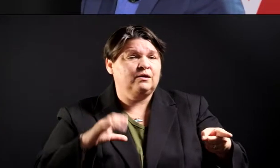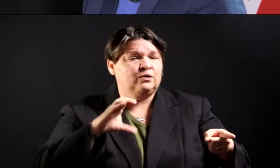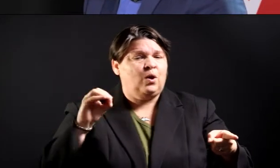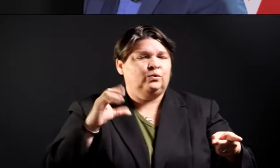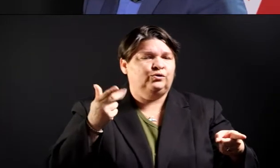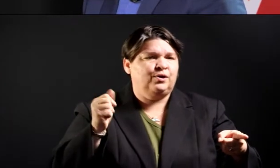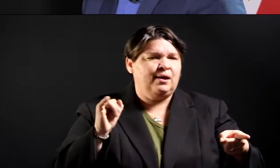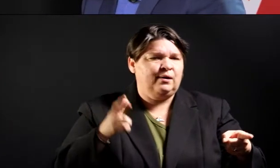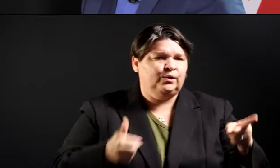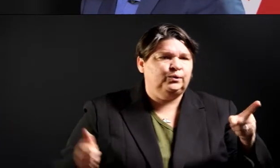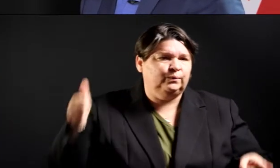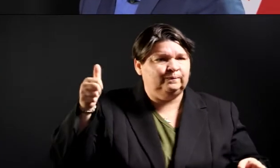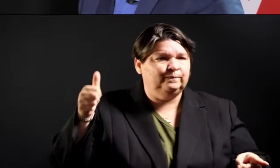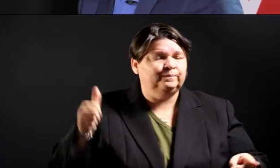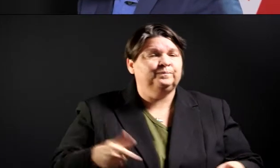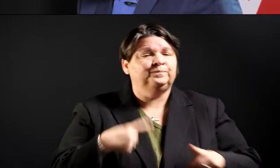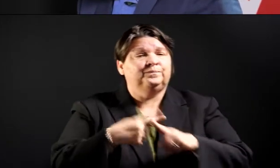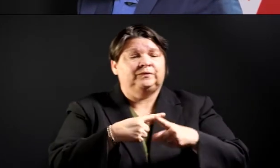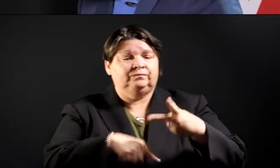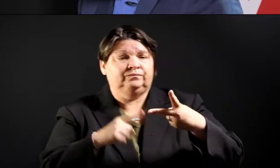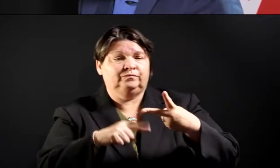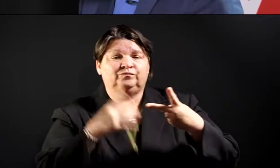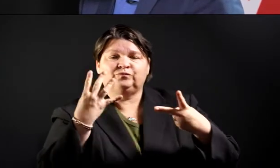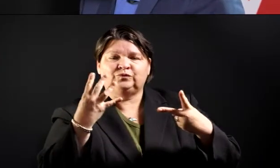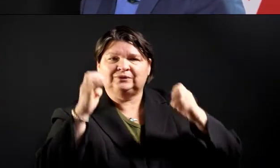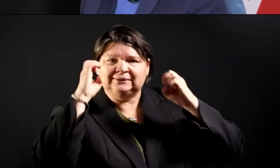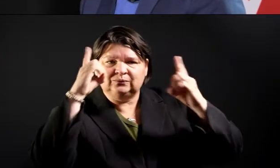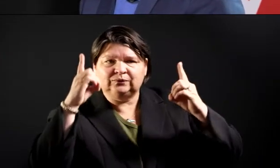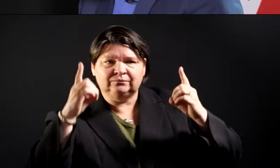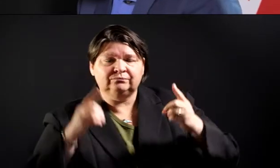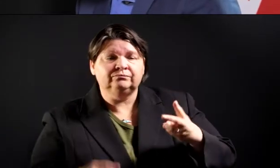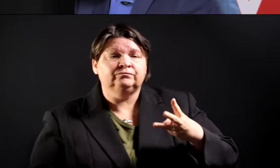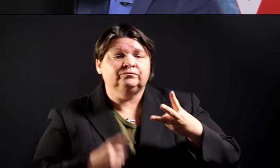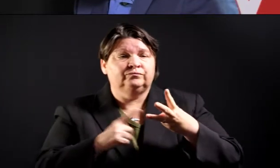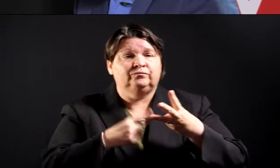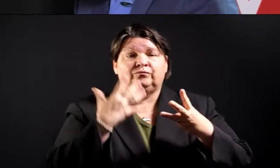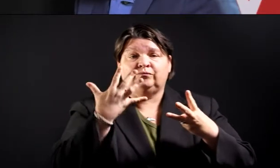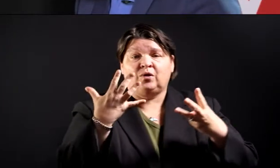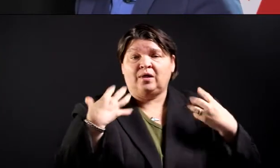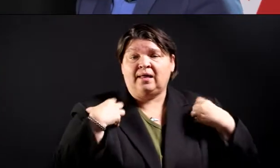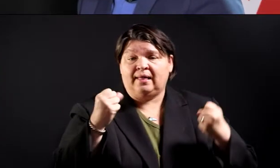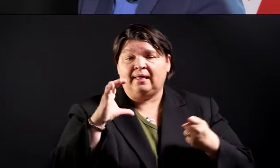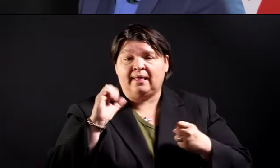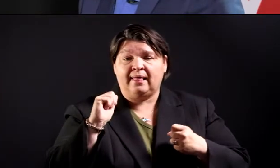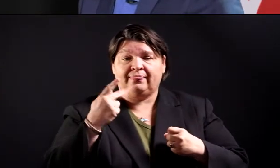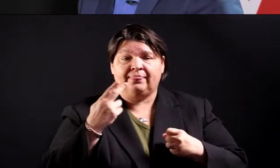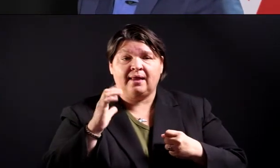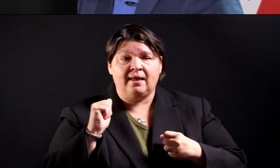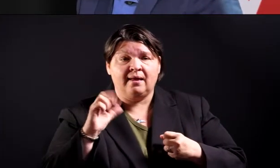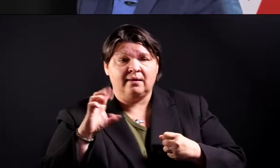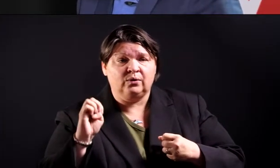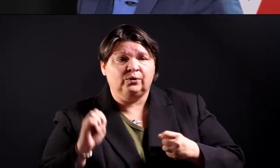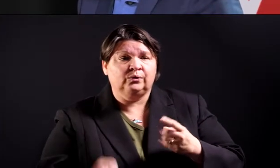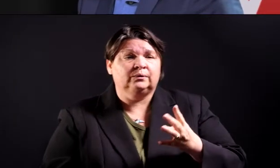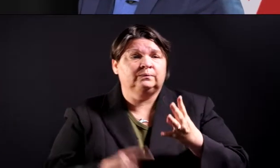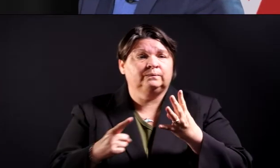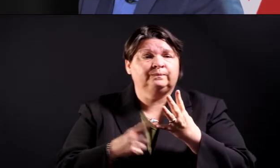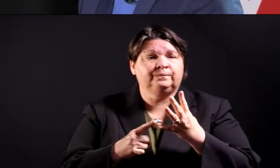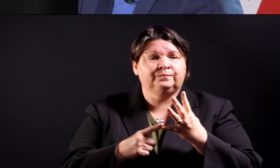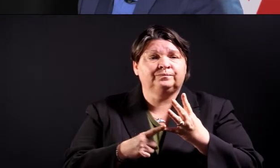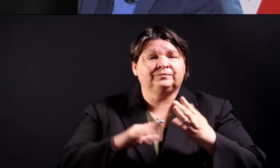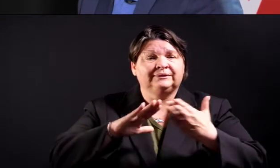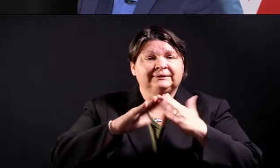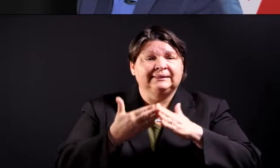five on the health care provider side, and three at-large civic leaders. We're all supported by some hardworking